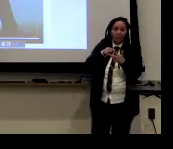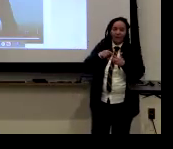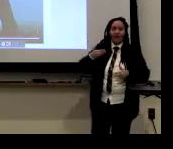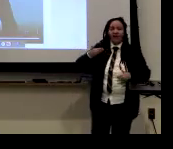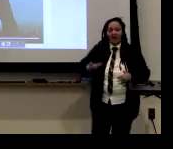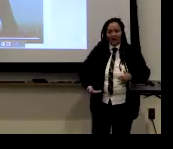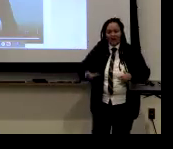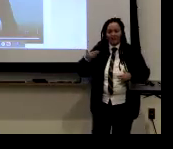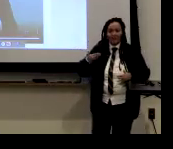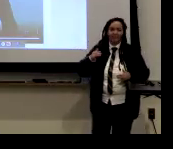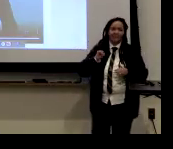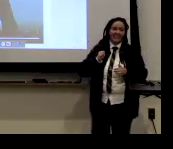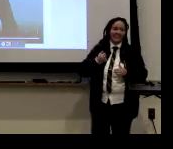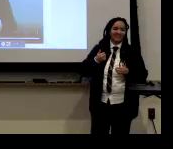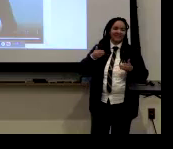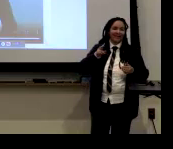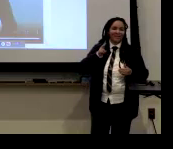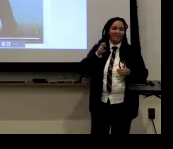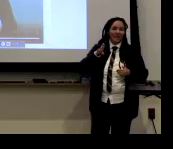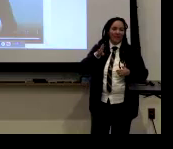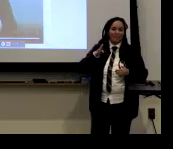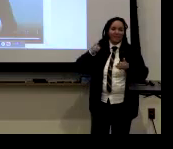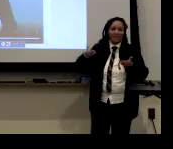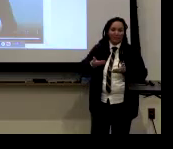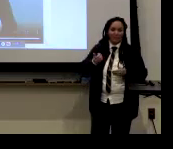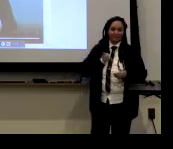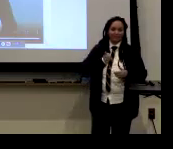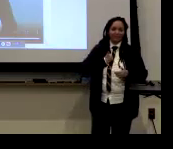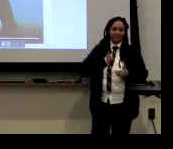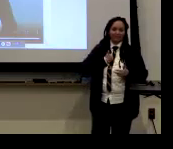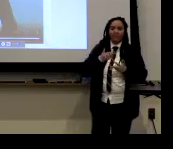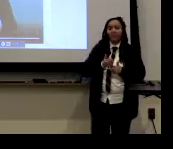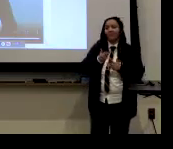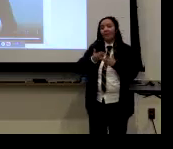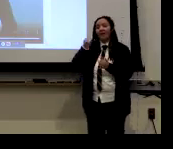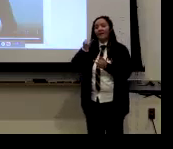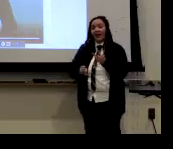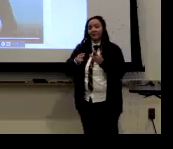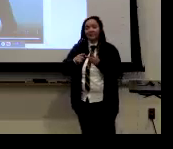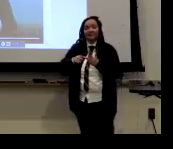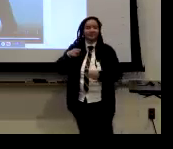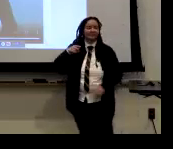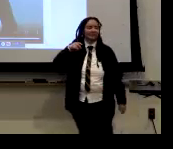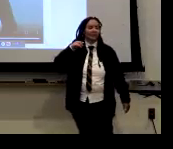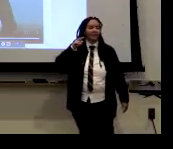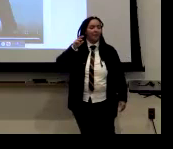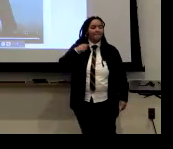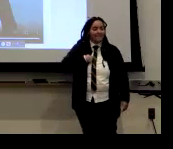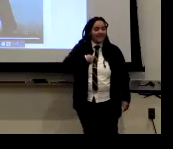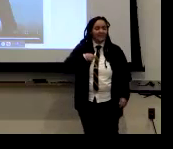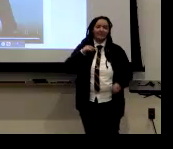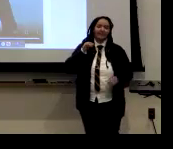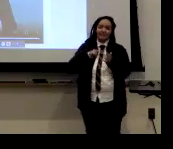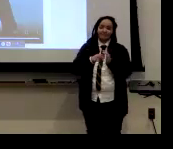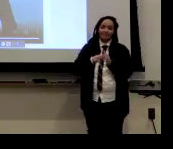compared to the other one, I am, which is a verb referring to self. And then the last one,